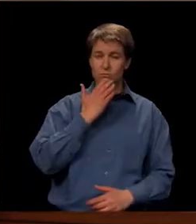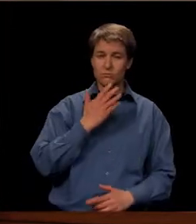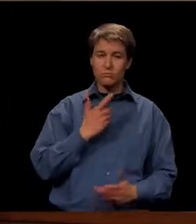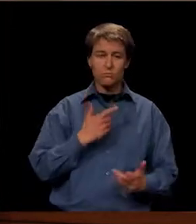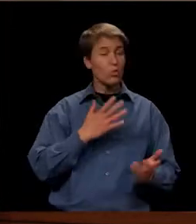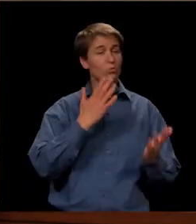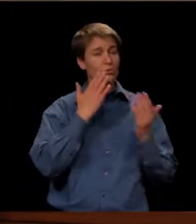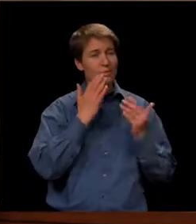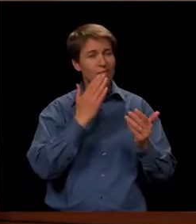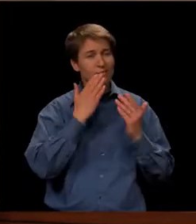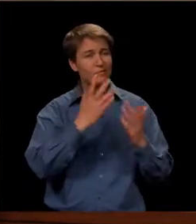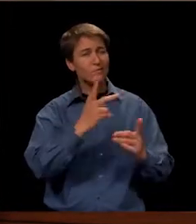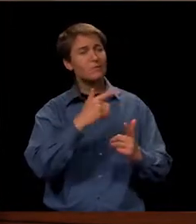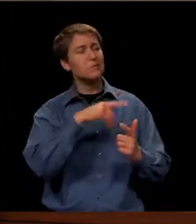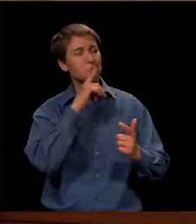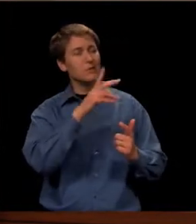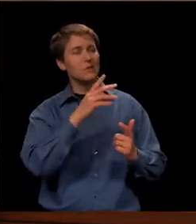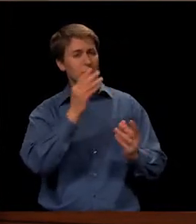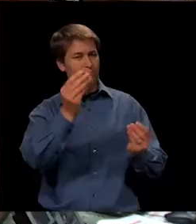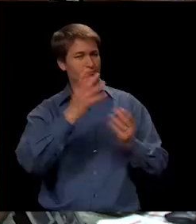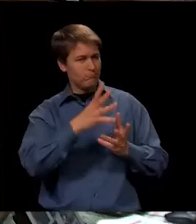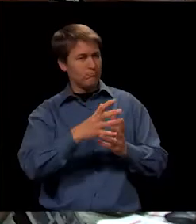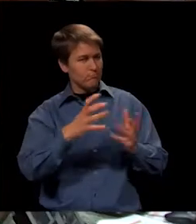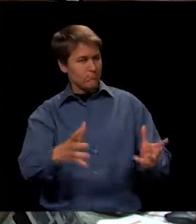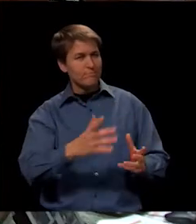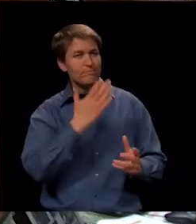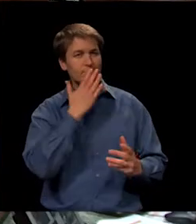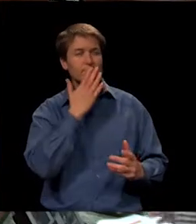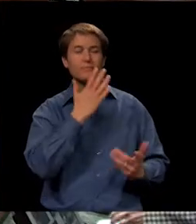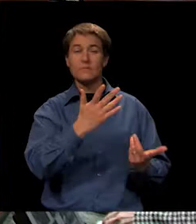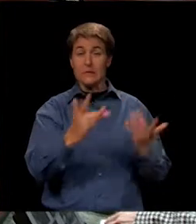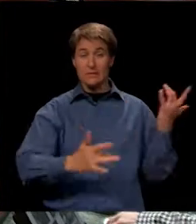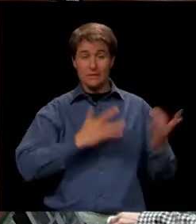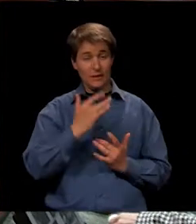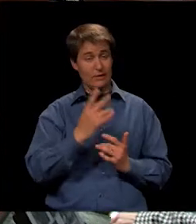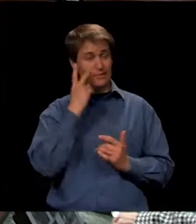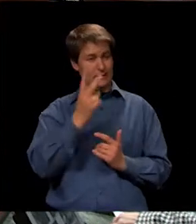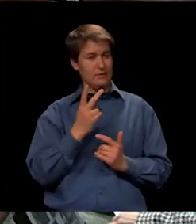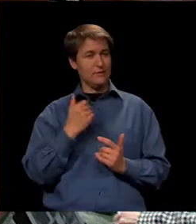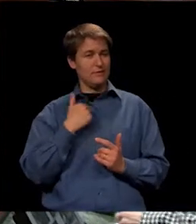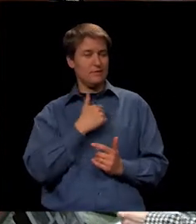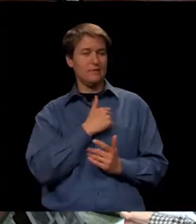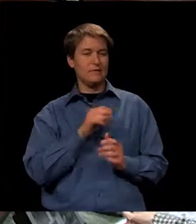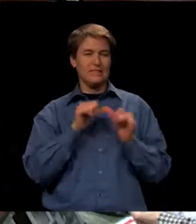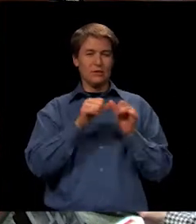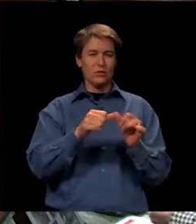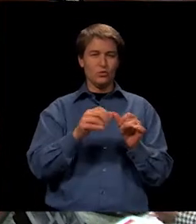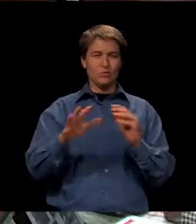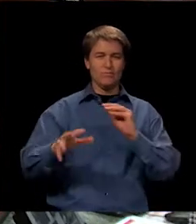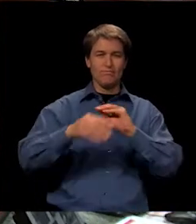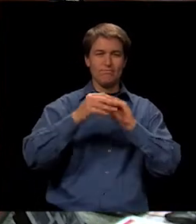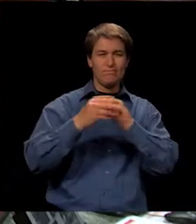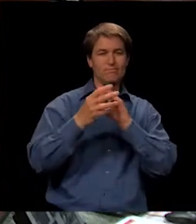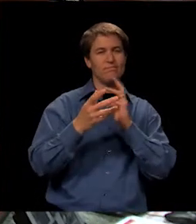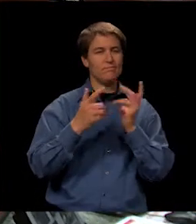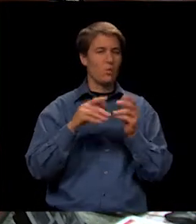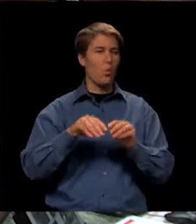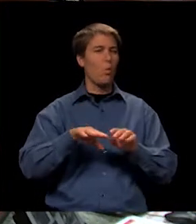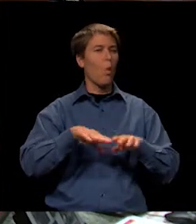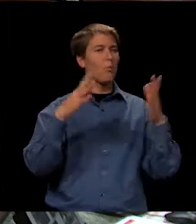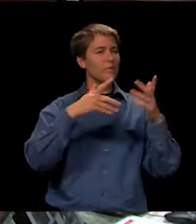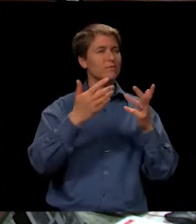Well, thank you very much. That's very informative. It's exciting to see us to continue to expand and open up some additional opportunities.